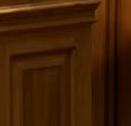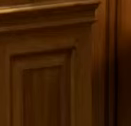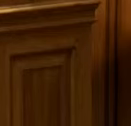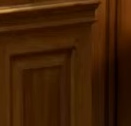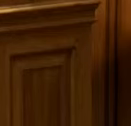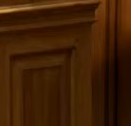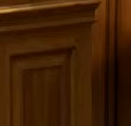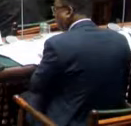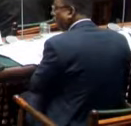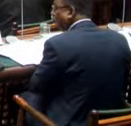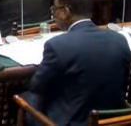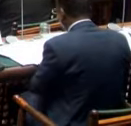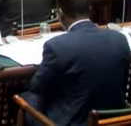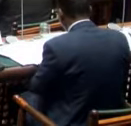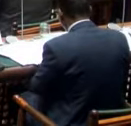Secretary General.